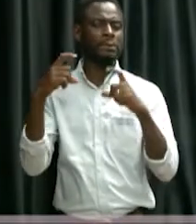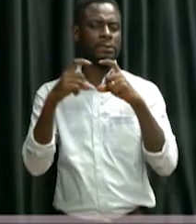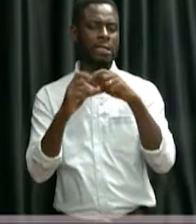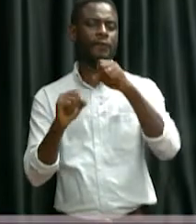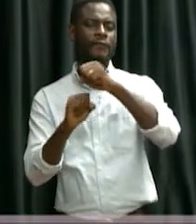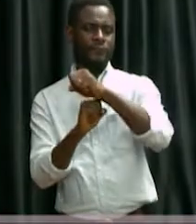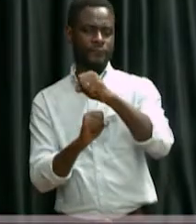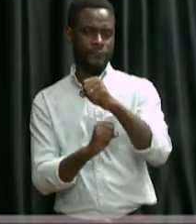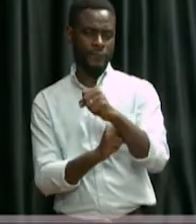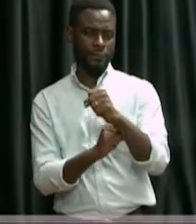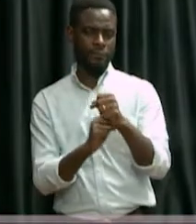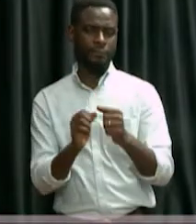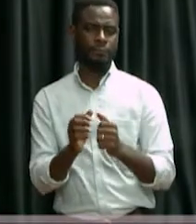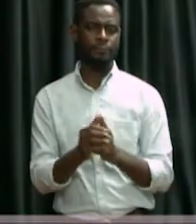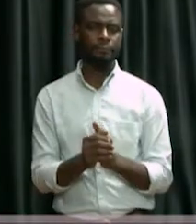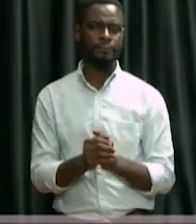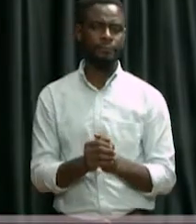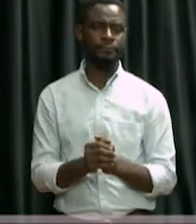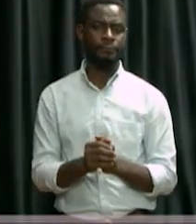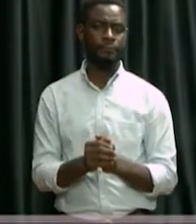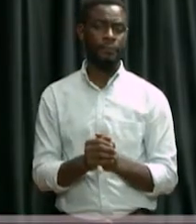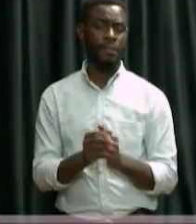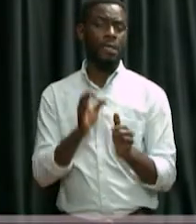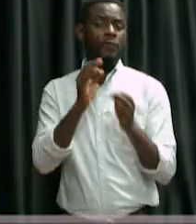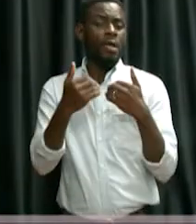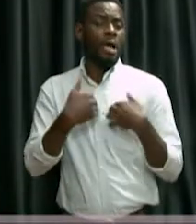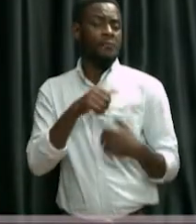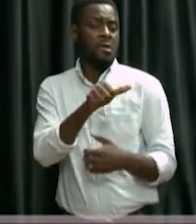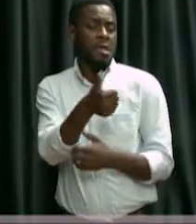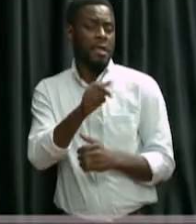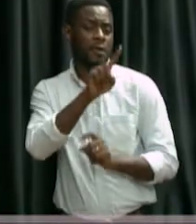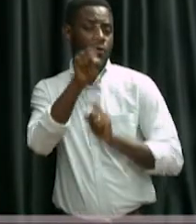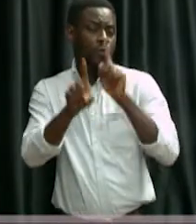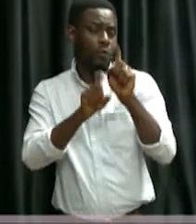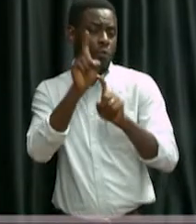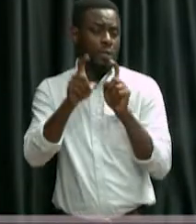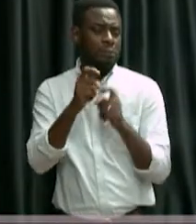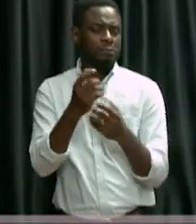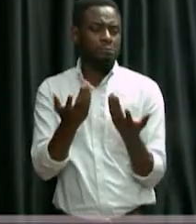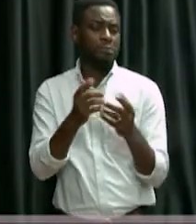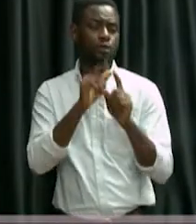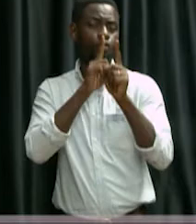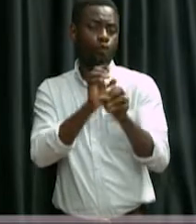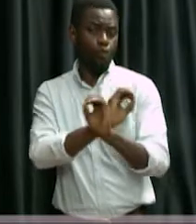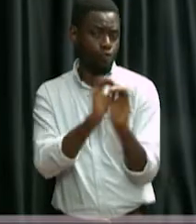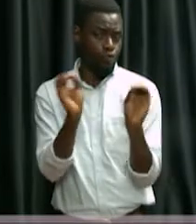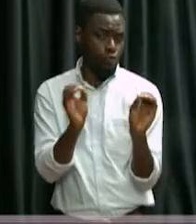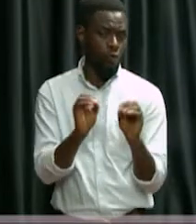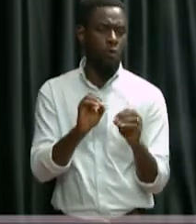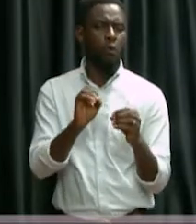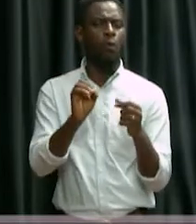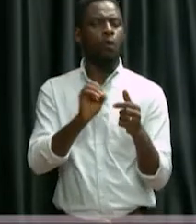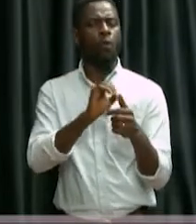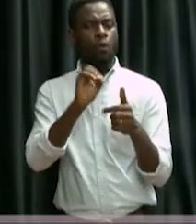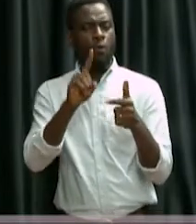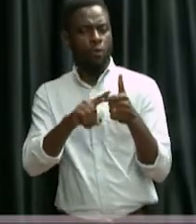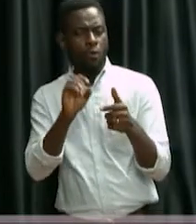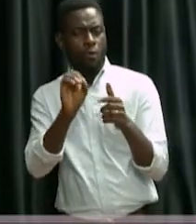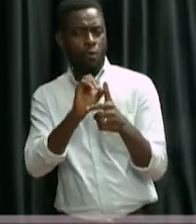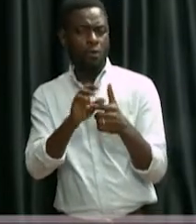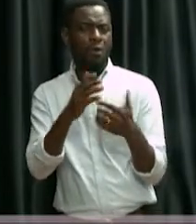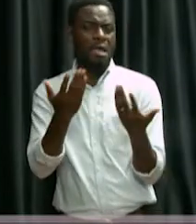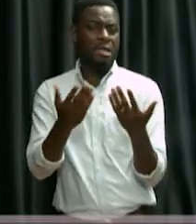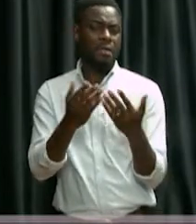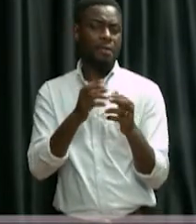Foundation and Solidaridad. If you have a question that has been unanswered or any feedback on this